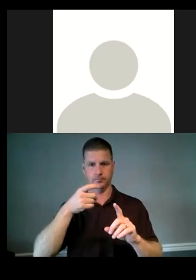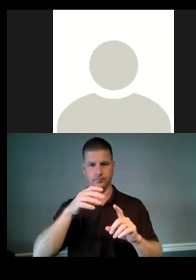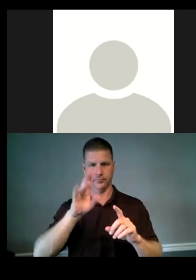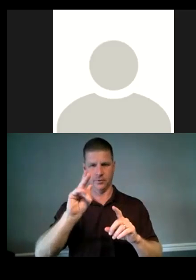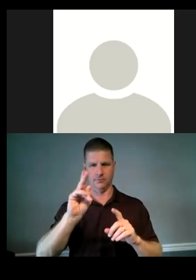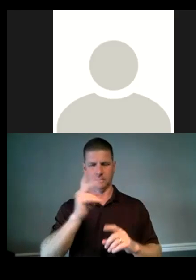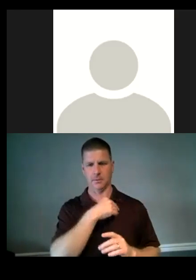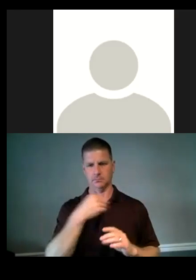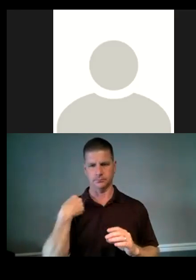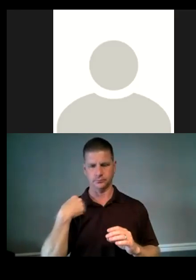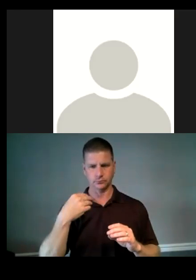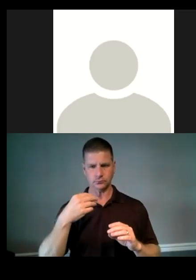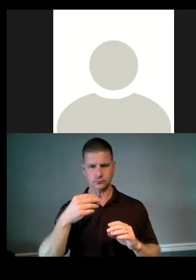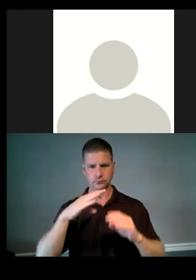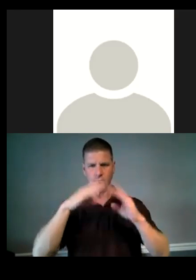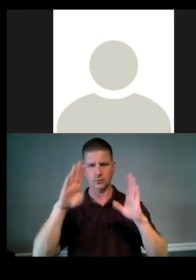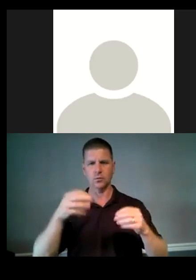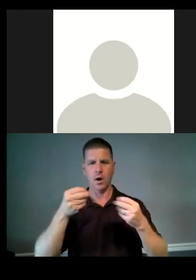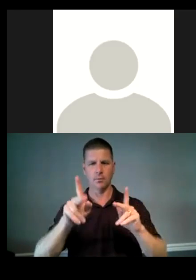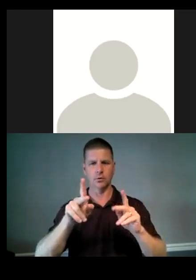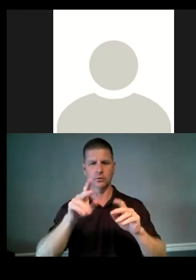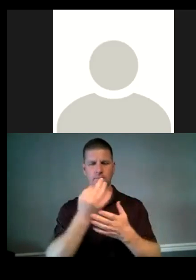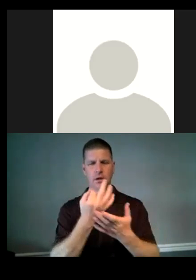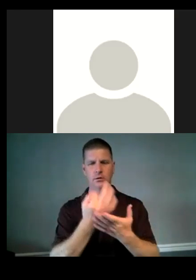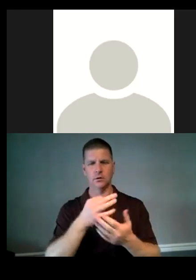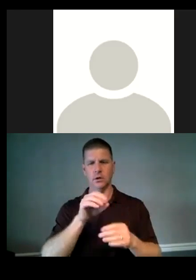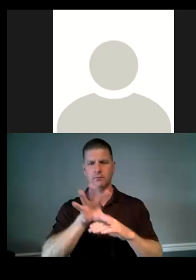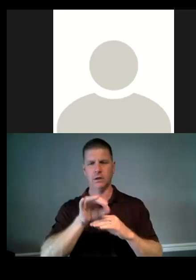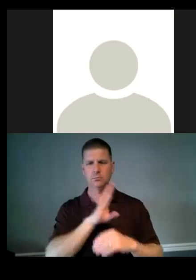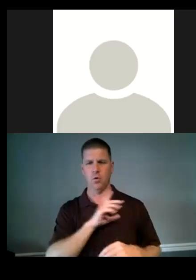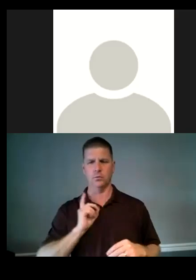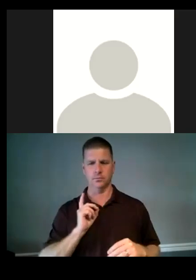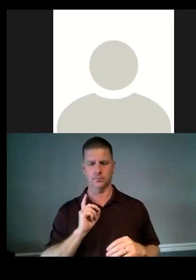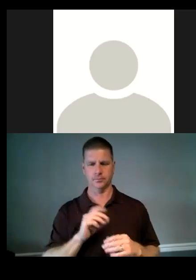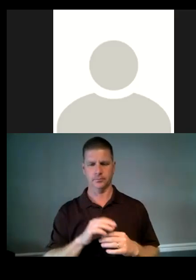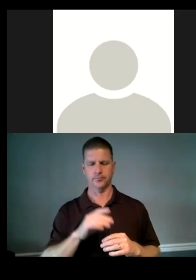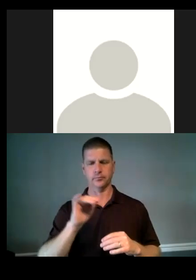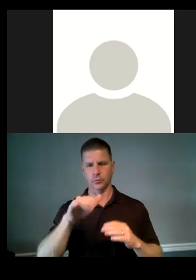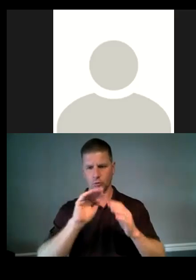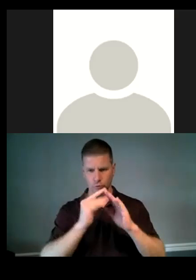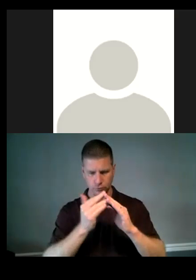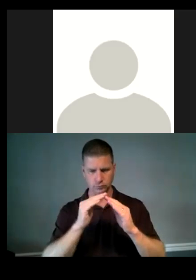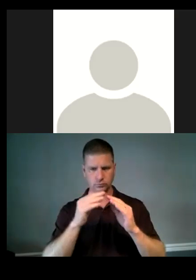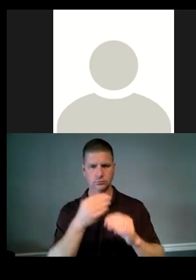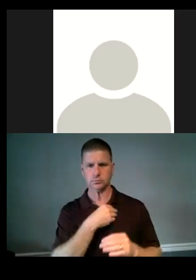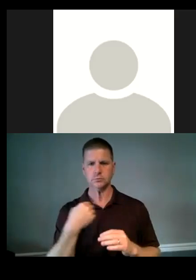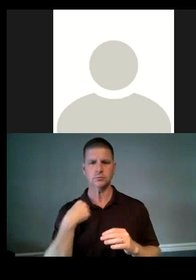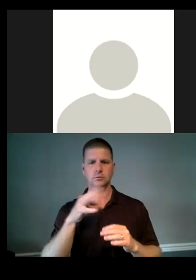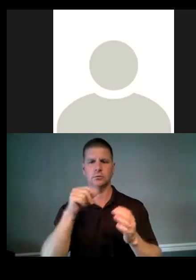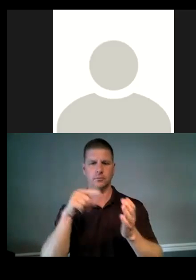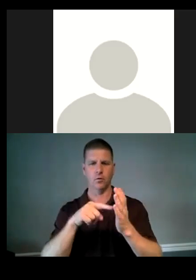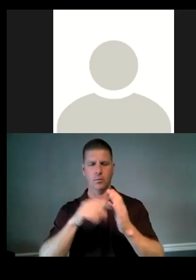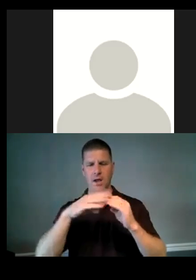member, uh, housing opportunity fund advisory board, which are, you know, community members and affordable housing